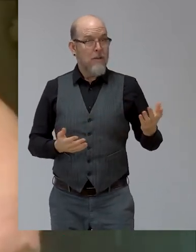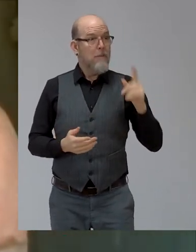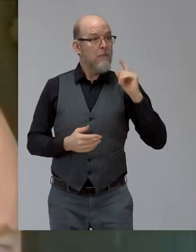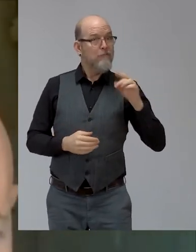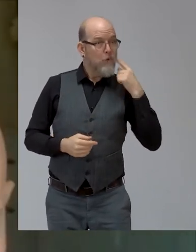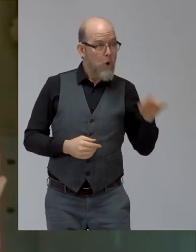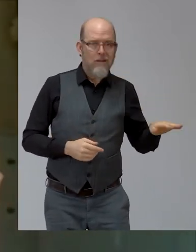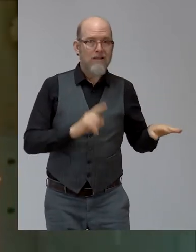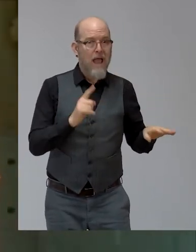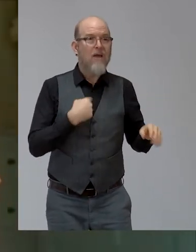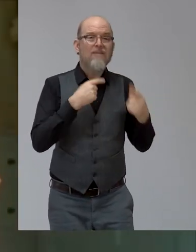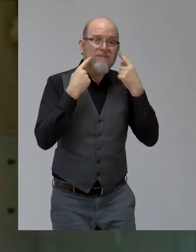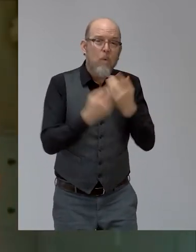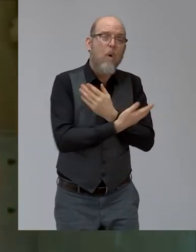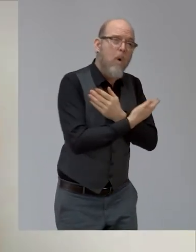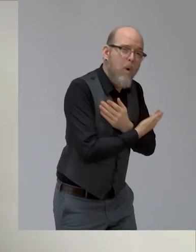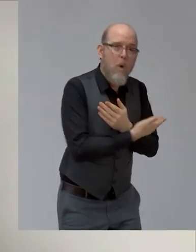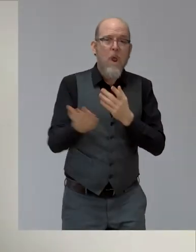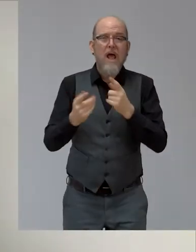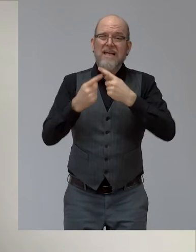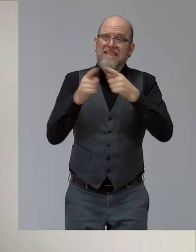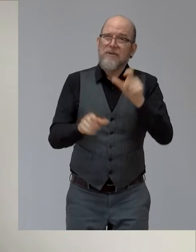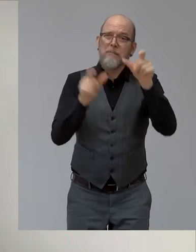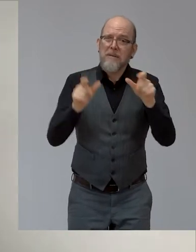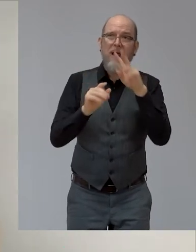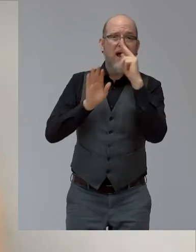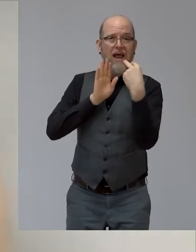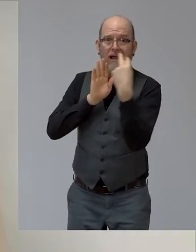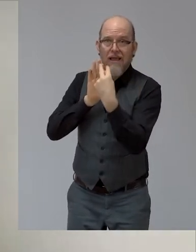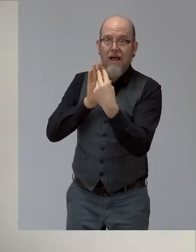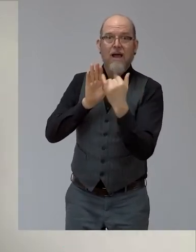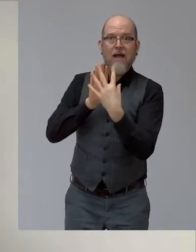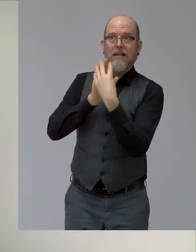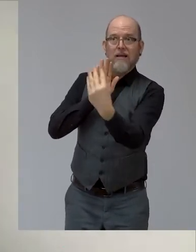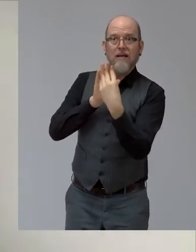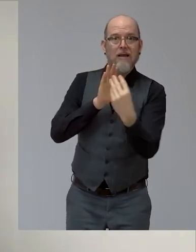possible. That's how I see it. Has your leadership changed because of your accent?